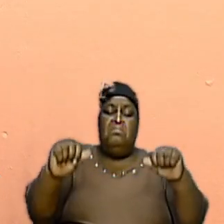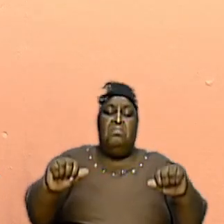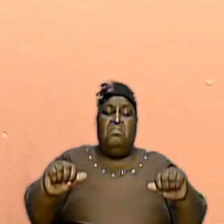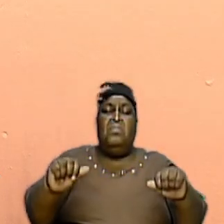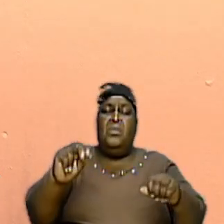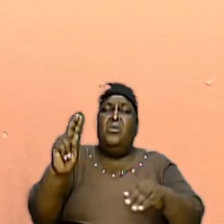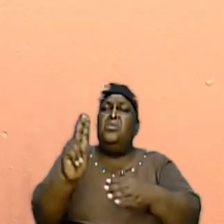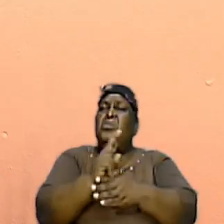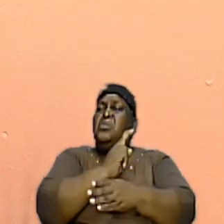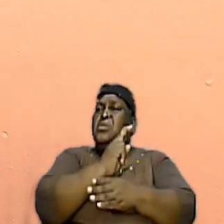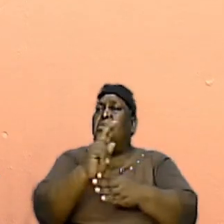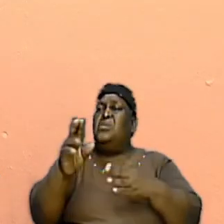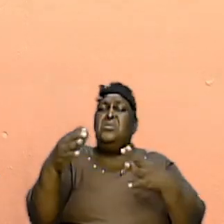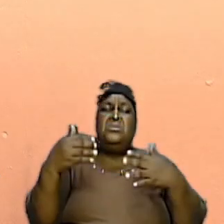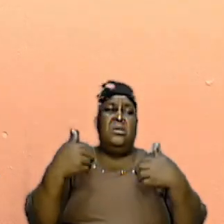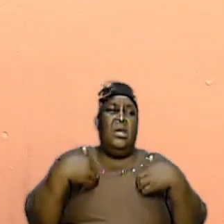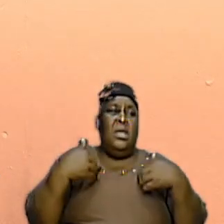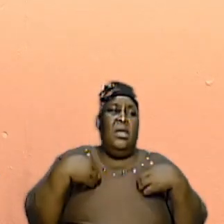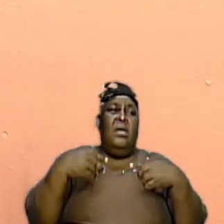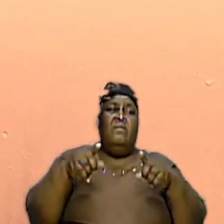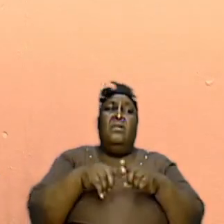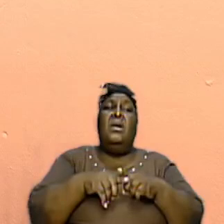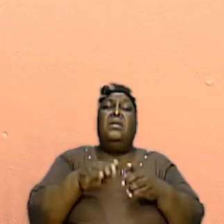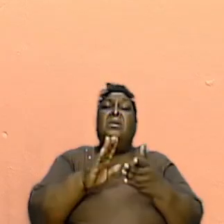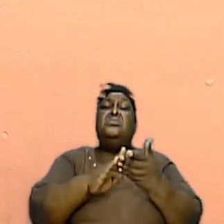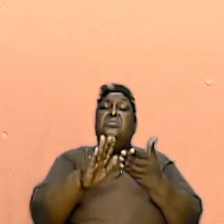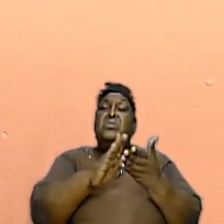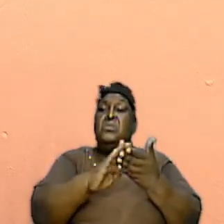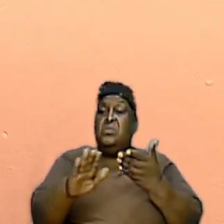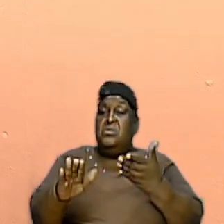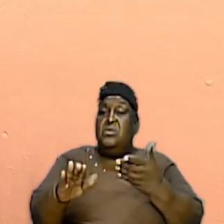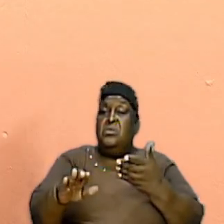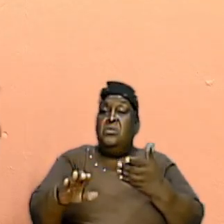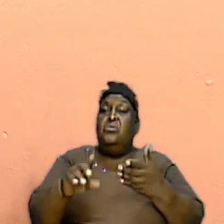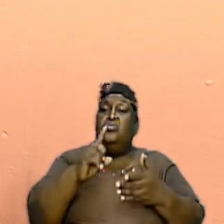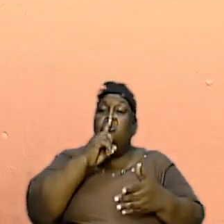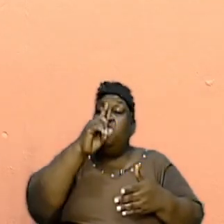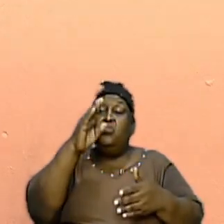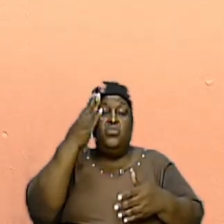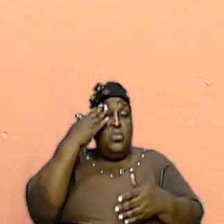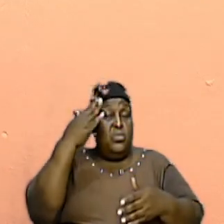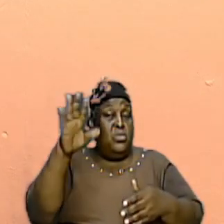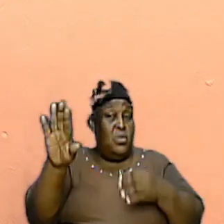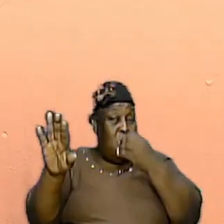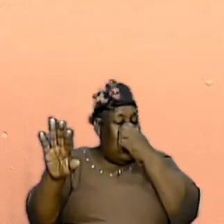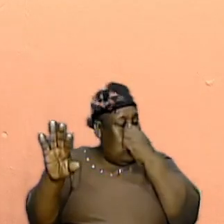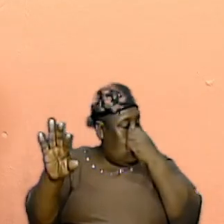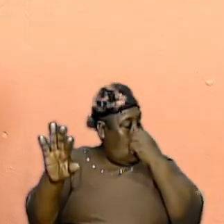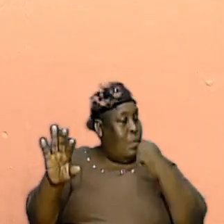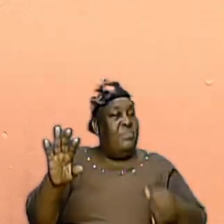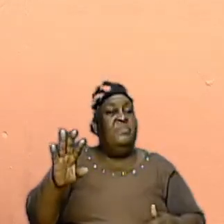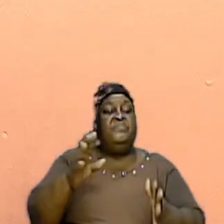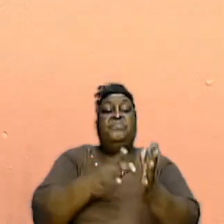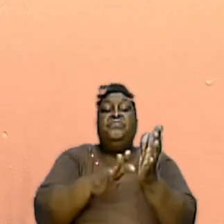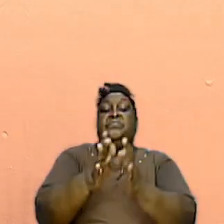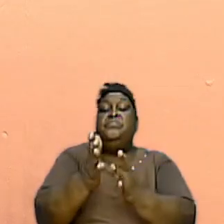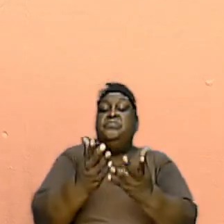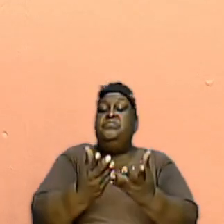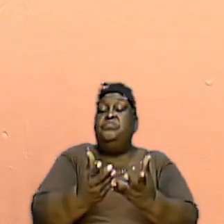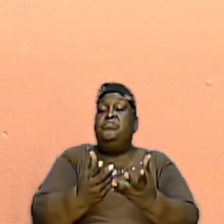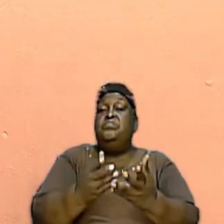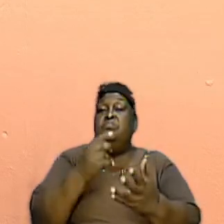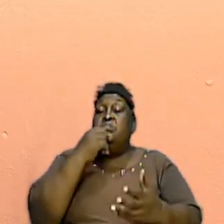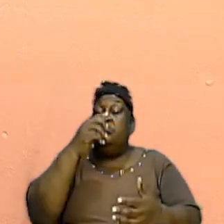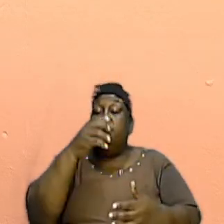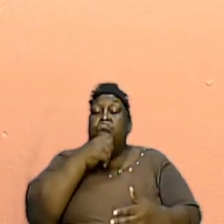use or have as an excuse the fact that we didn't know. The Bible said through one of the Old